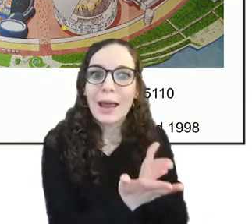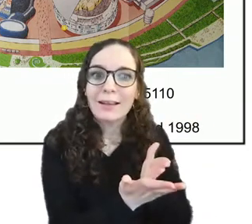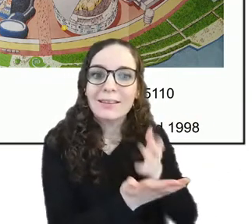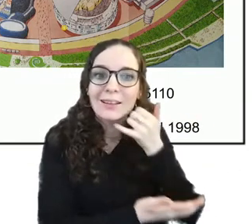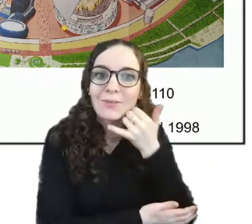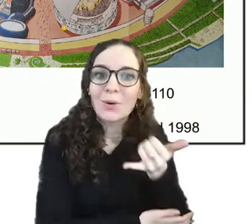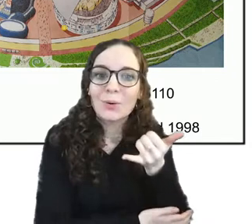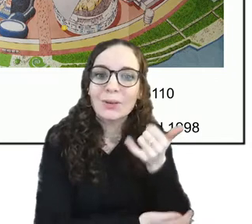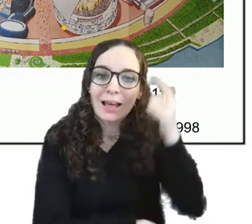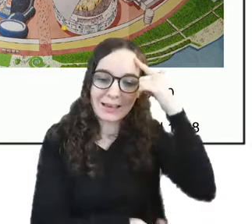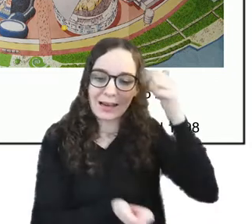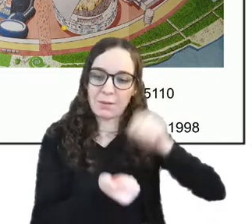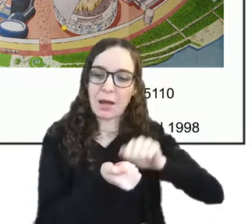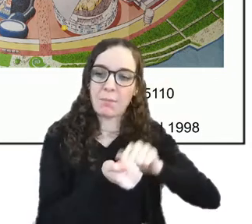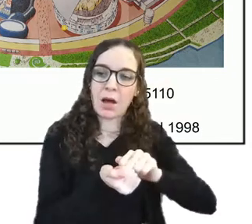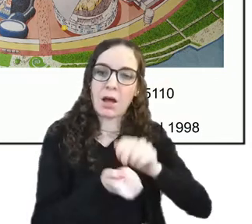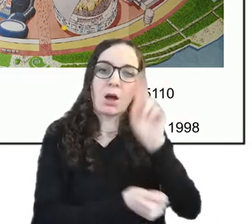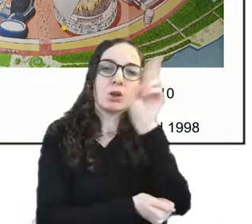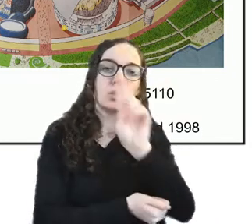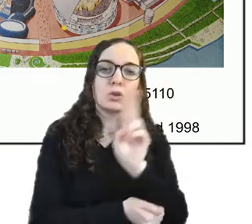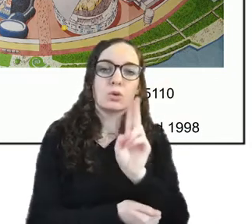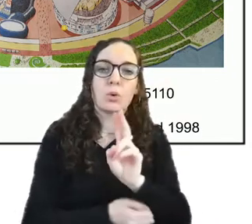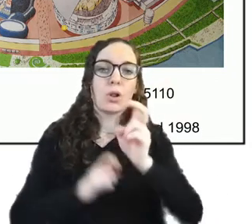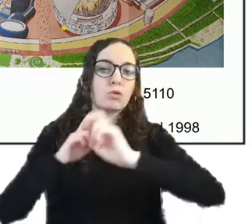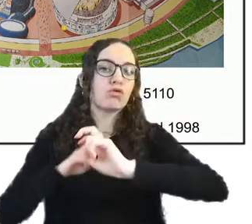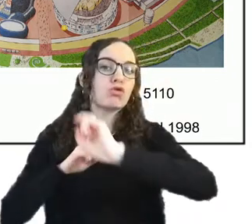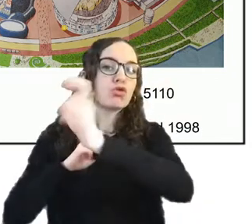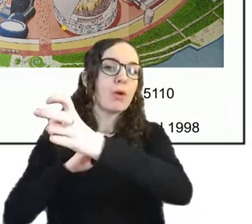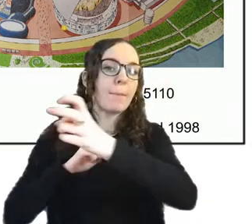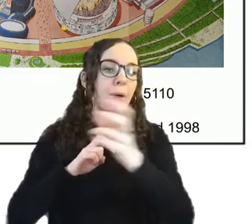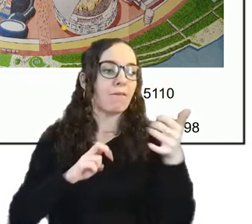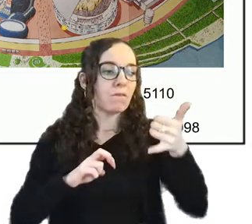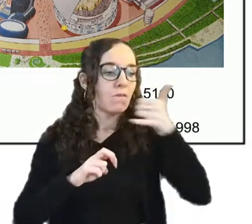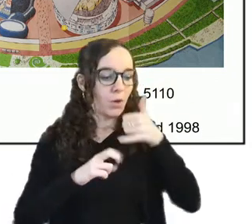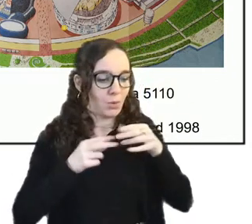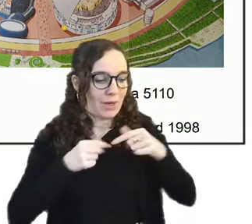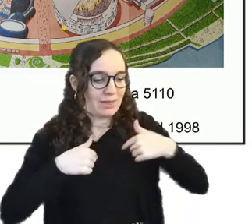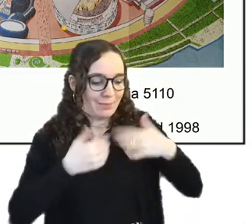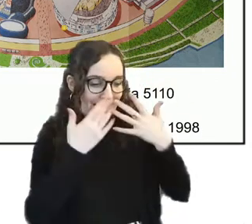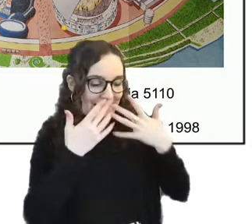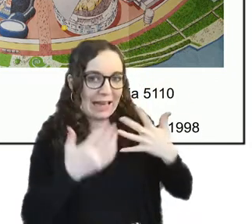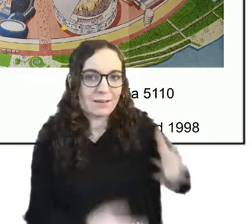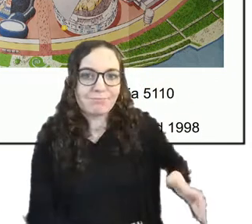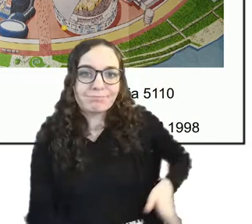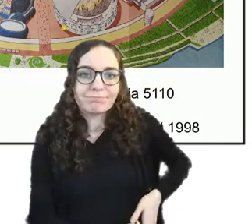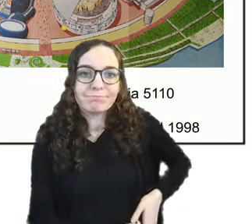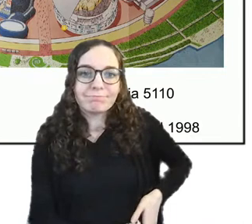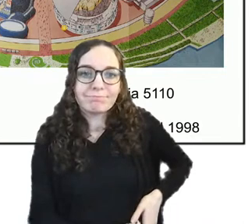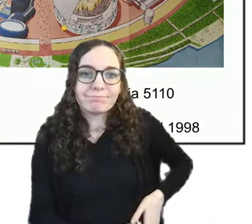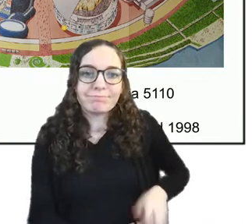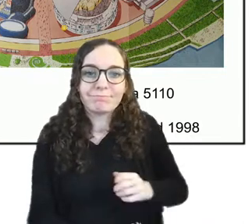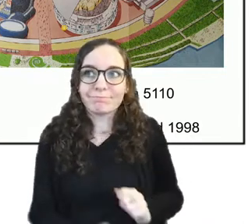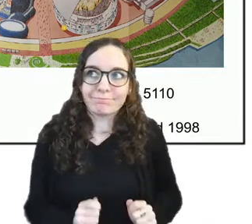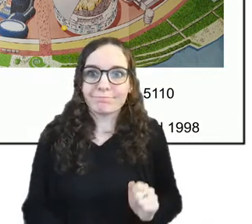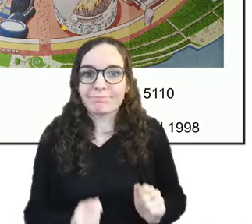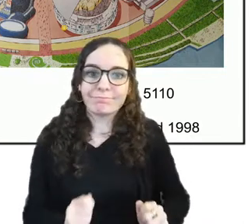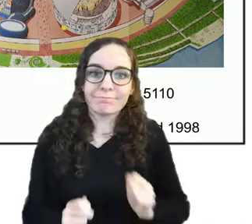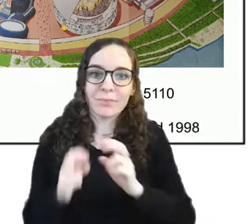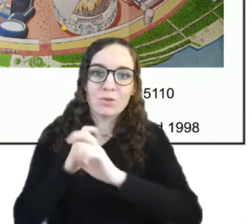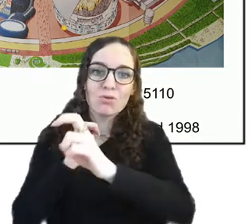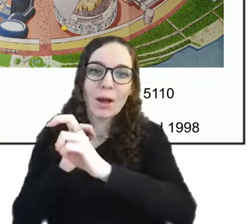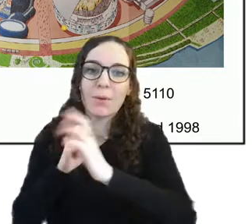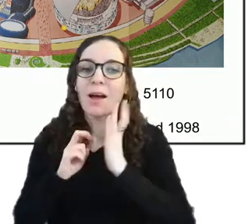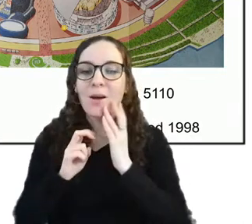remember taking it to a school trip to the millennium dome when i was 10. um so when i see it i just think